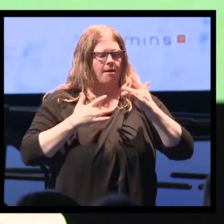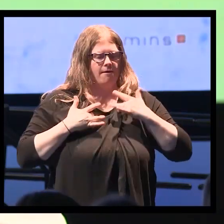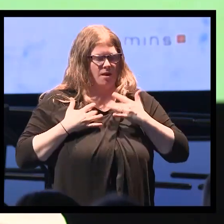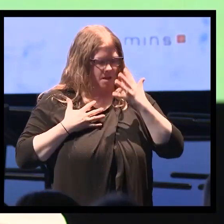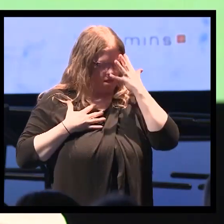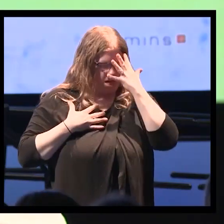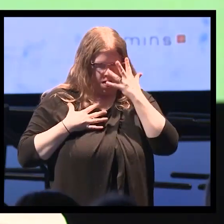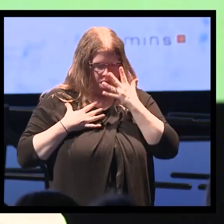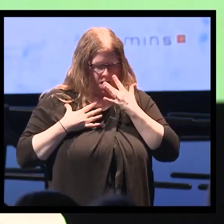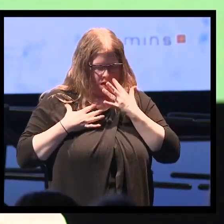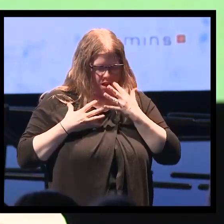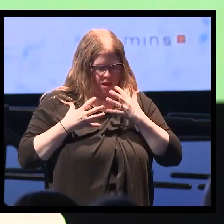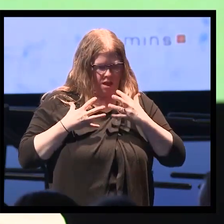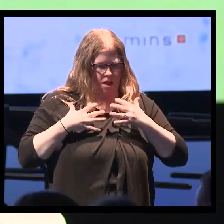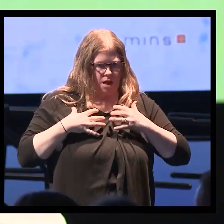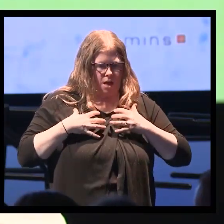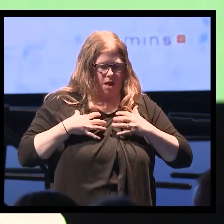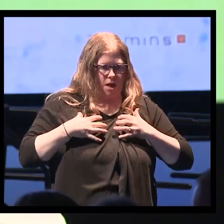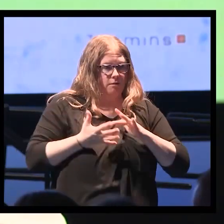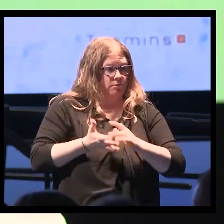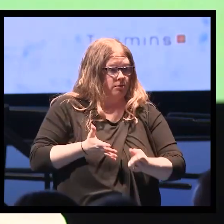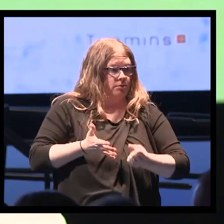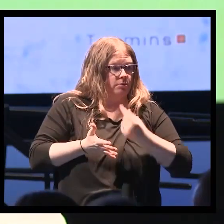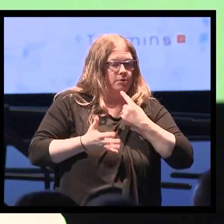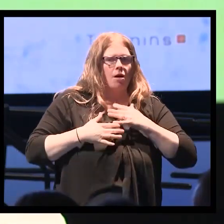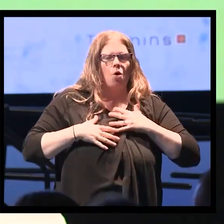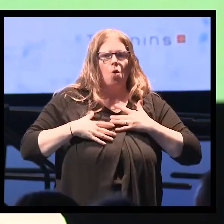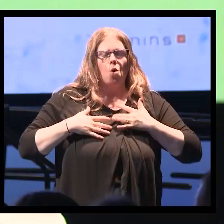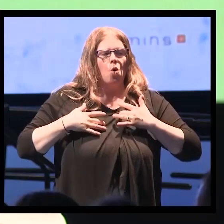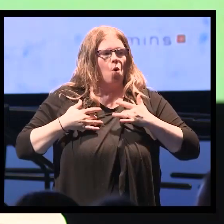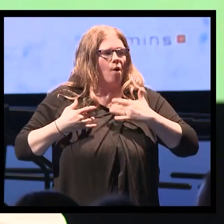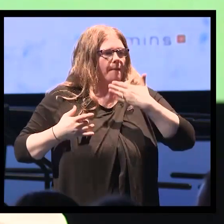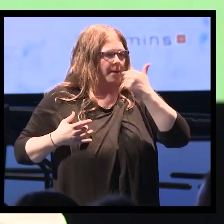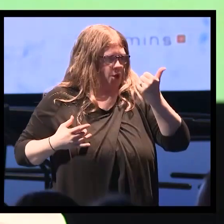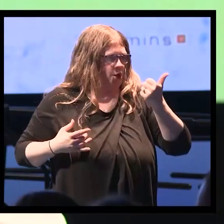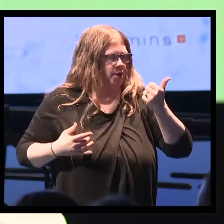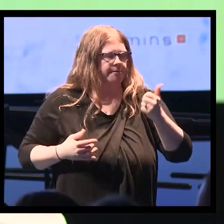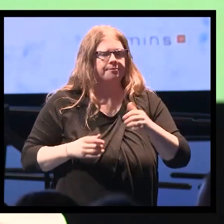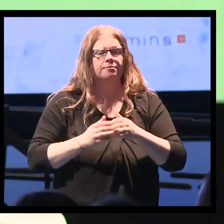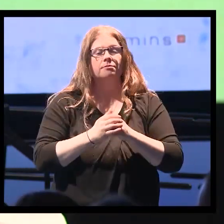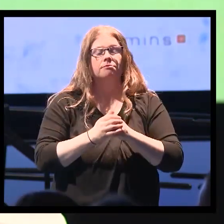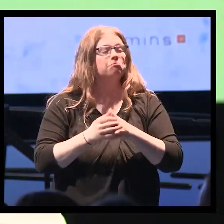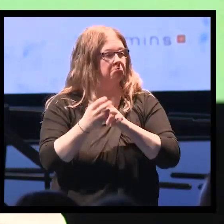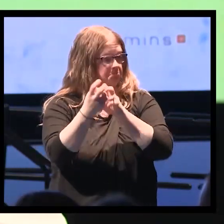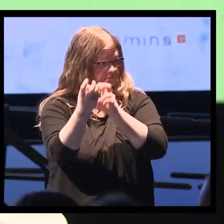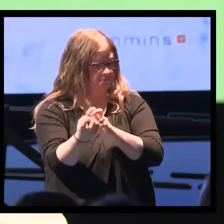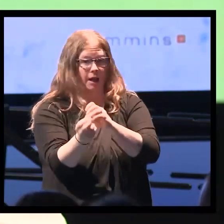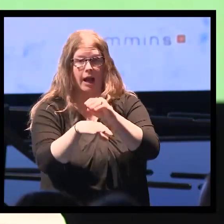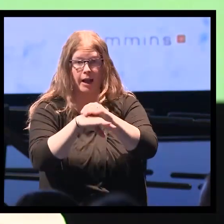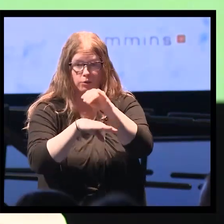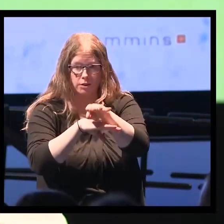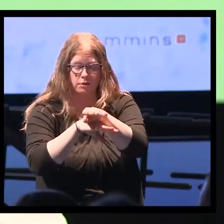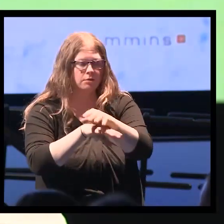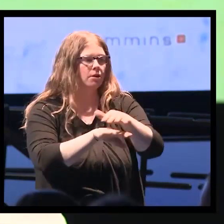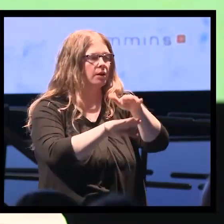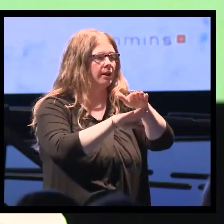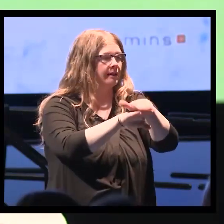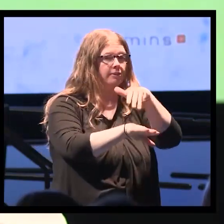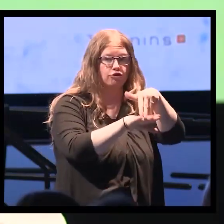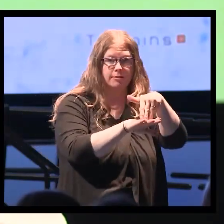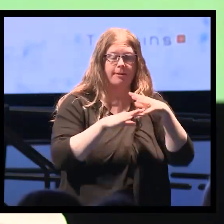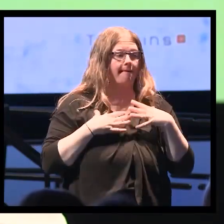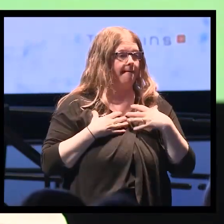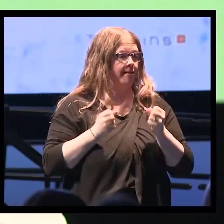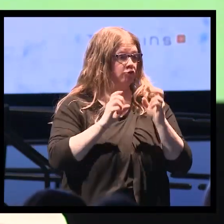like death personified, and they start to feel much better. We do individual counseling and we do indigenous healing circles